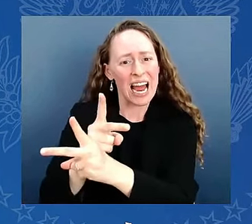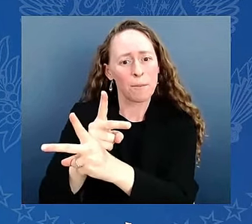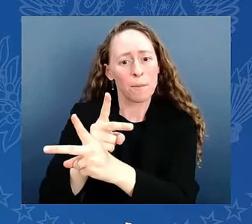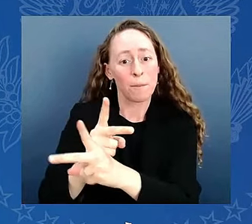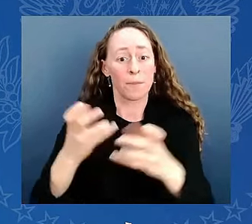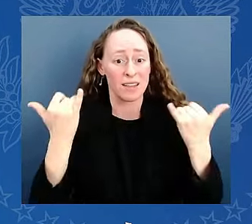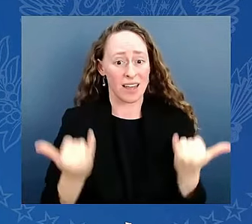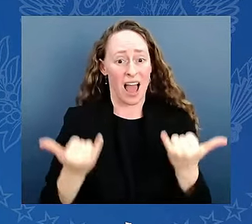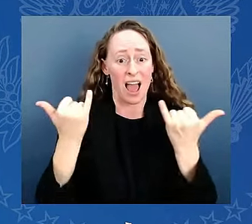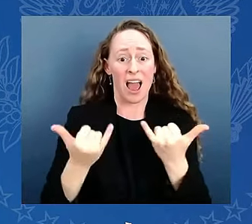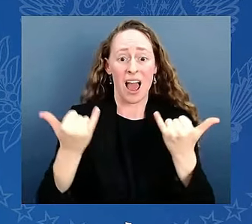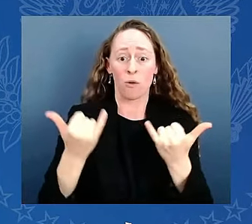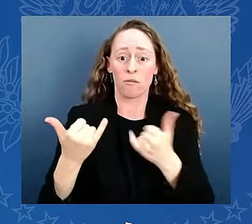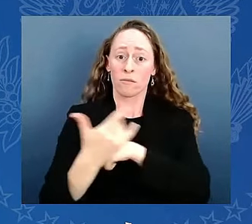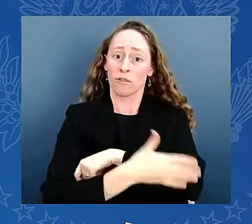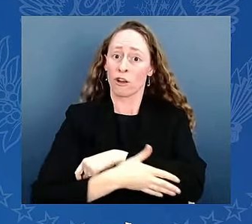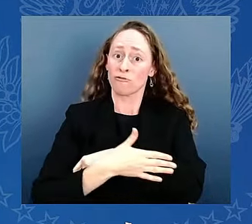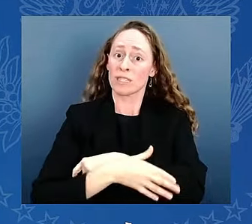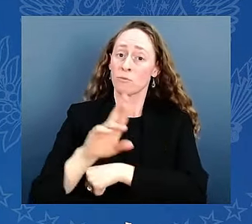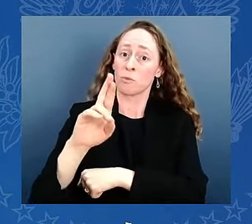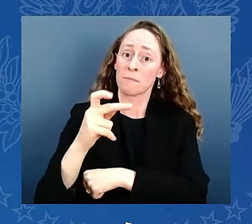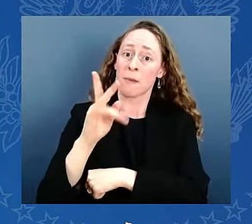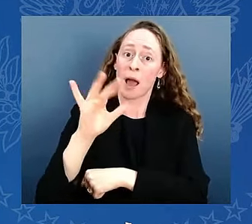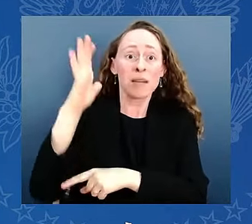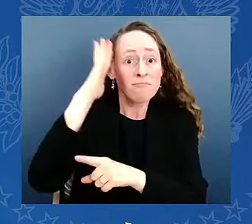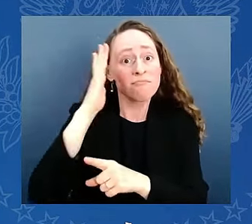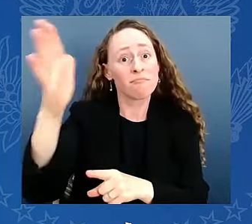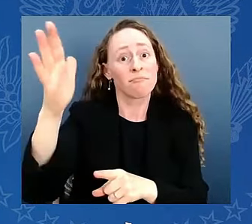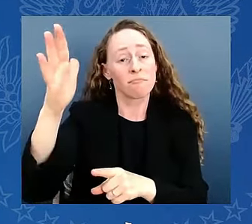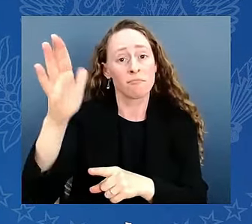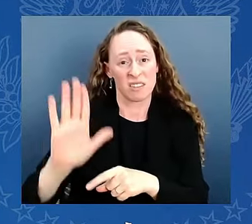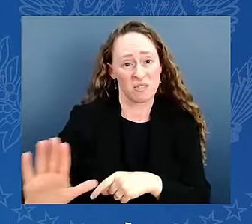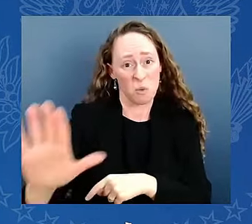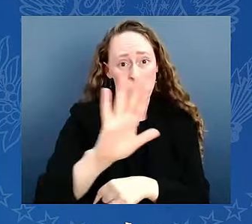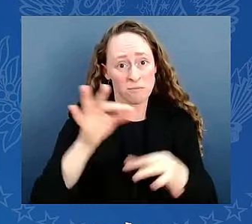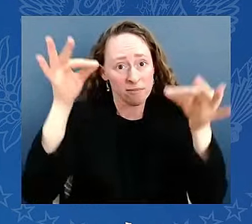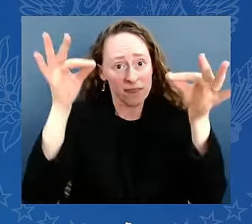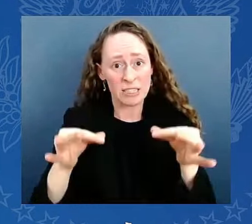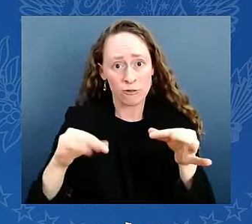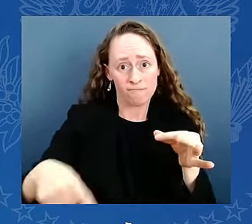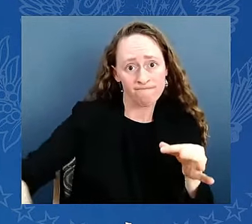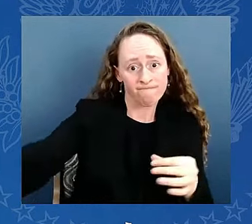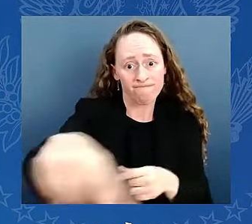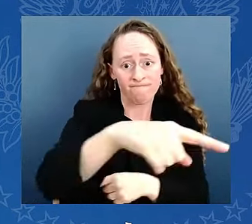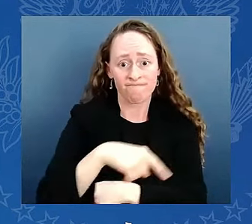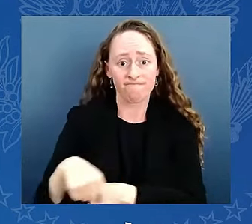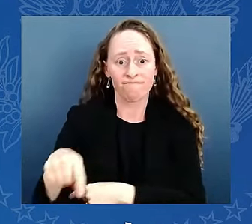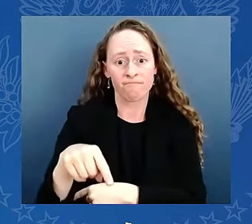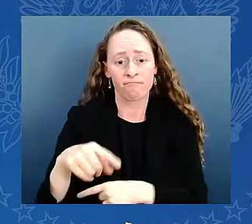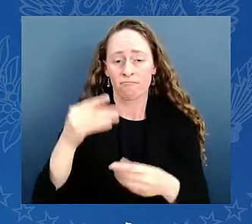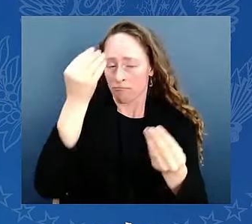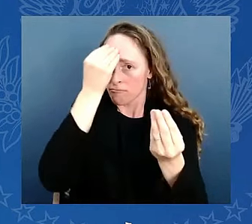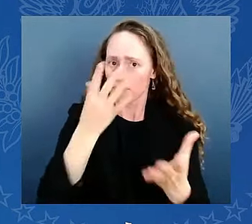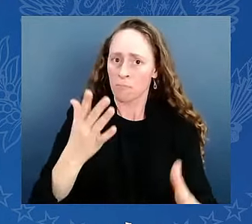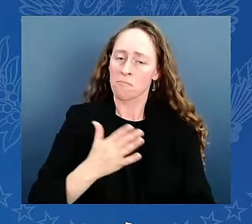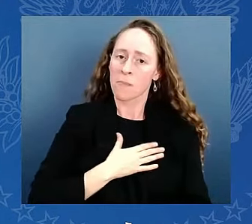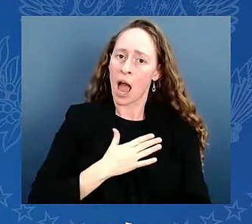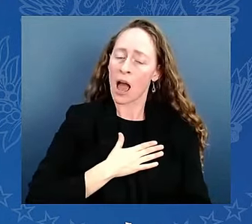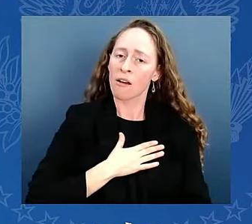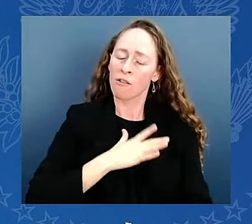it has been the privilege of my life to serve this nation for over 50 years. Nowhere else on earth